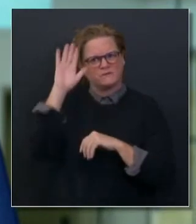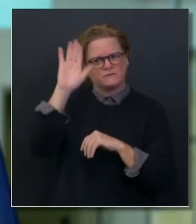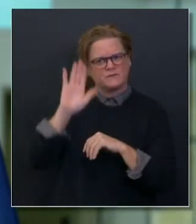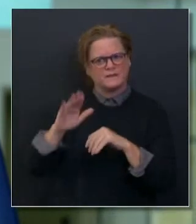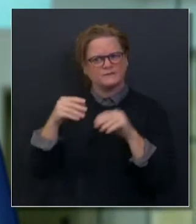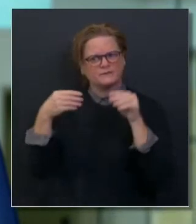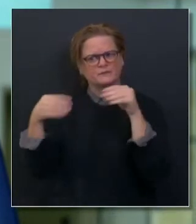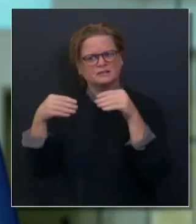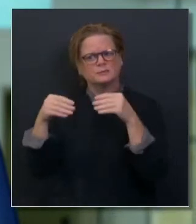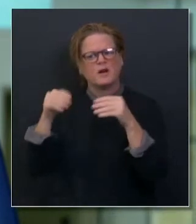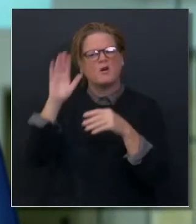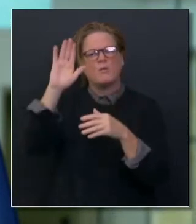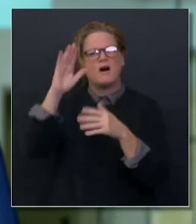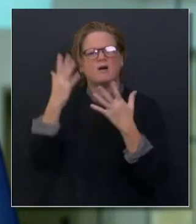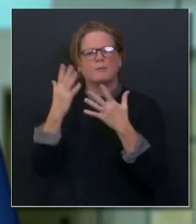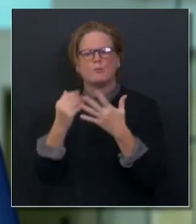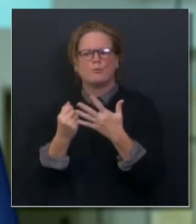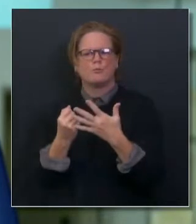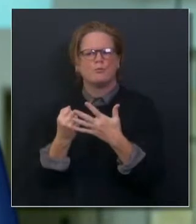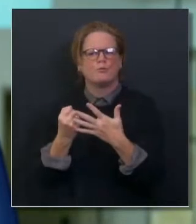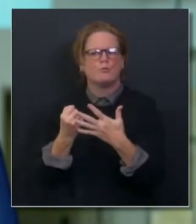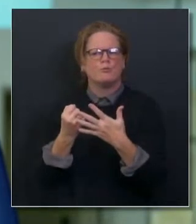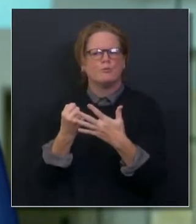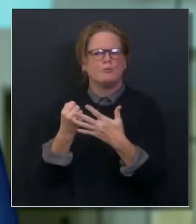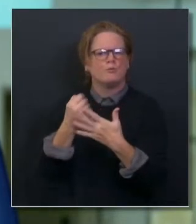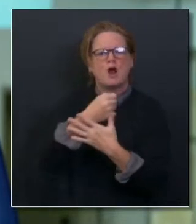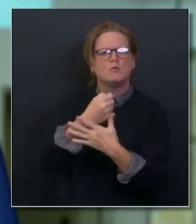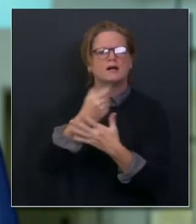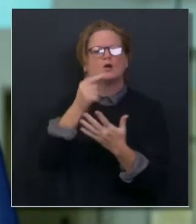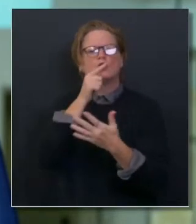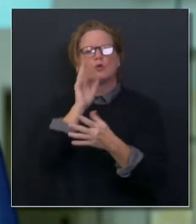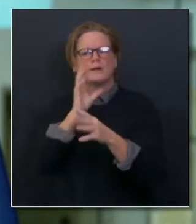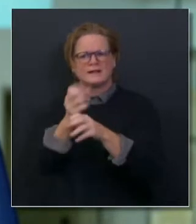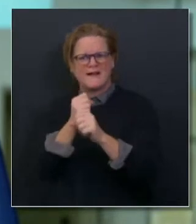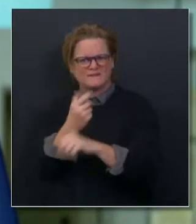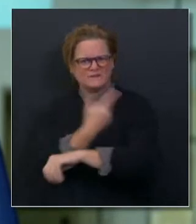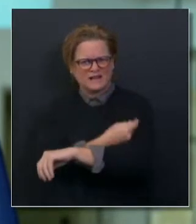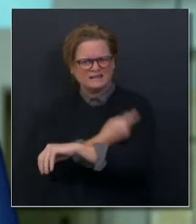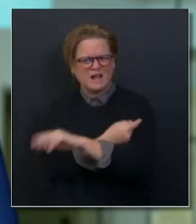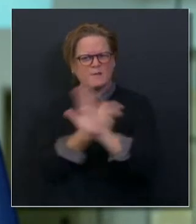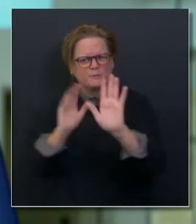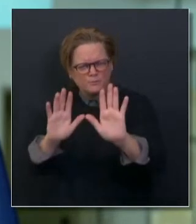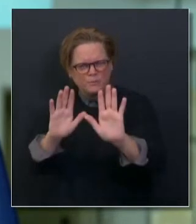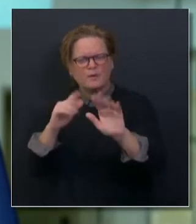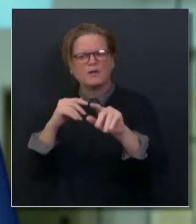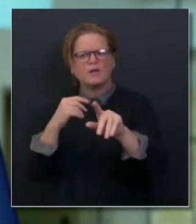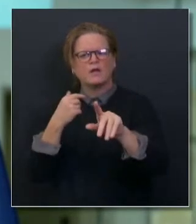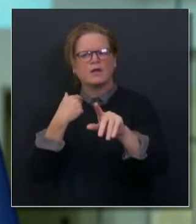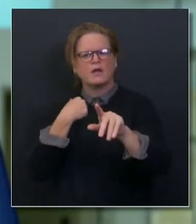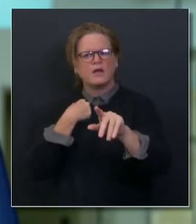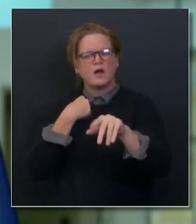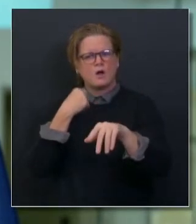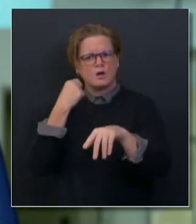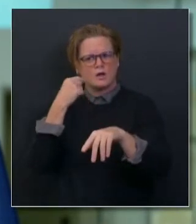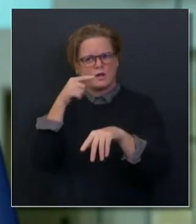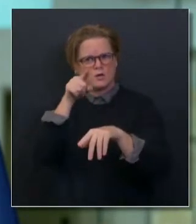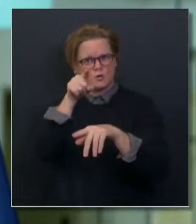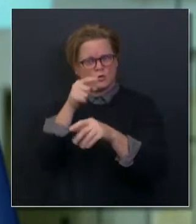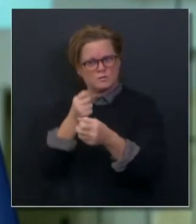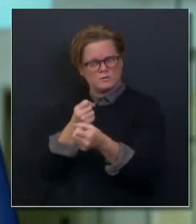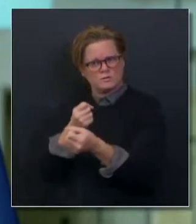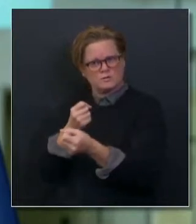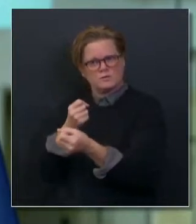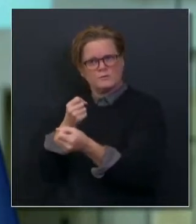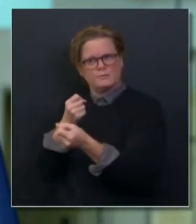groups for the vaccine. What I'm wondering is how much flexibility do you support, and would the